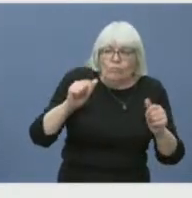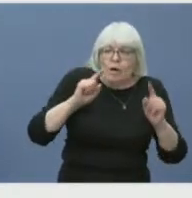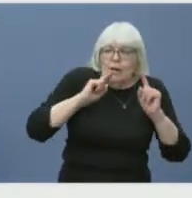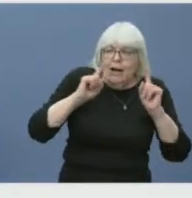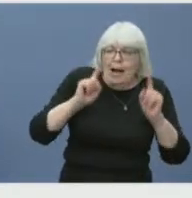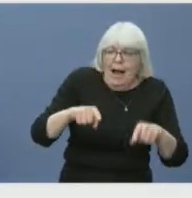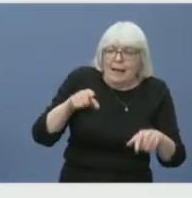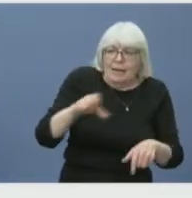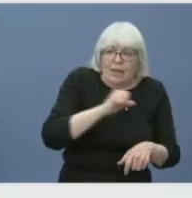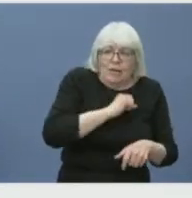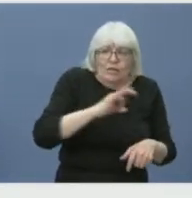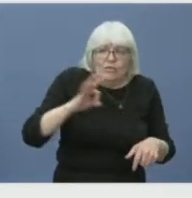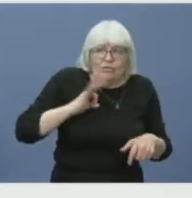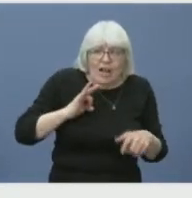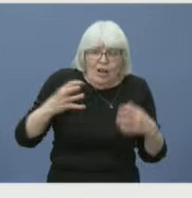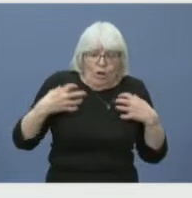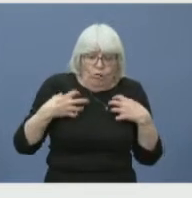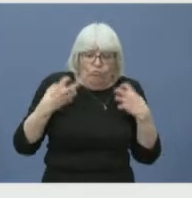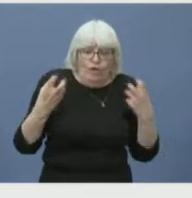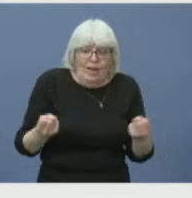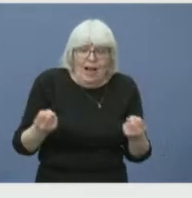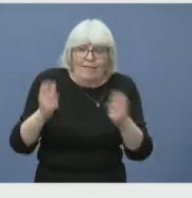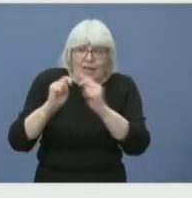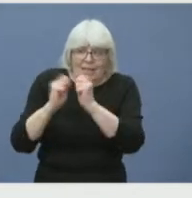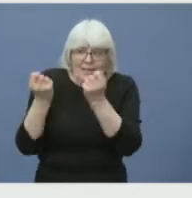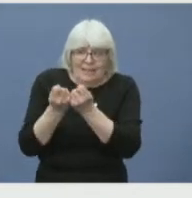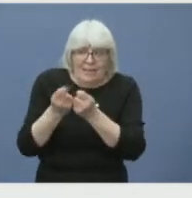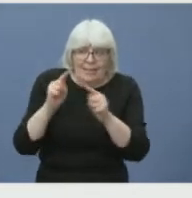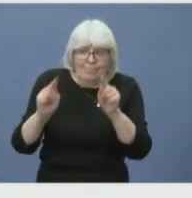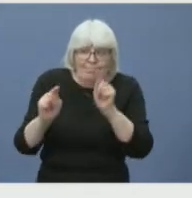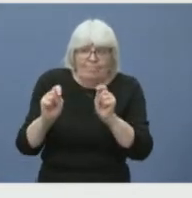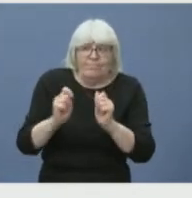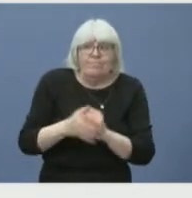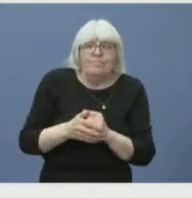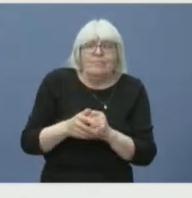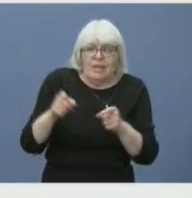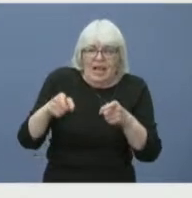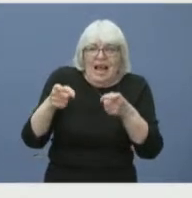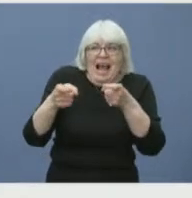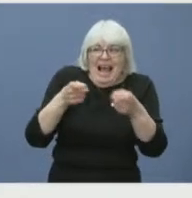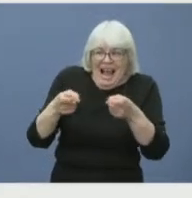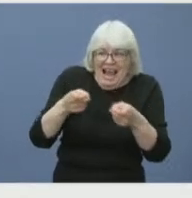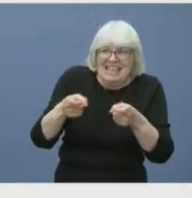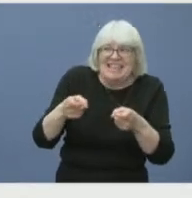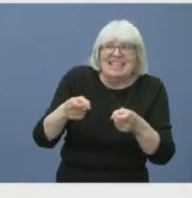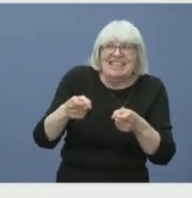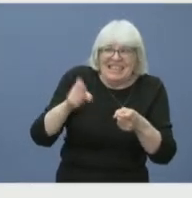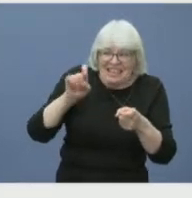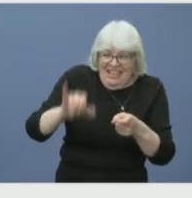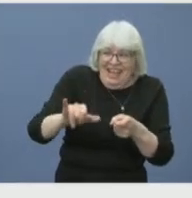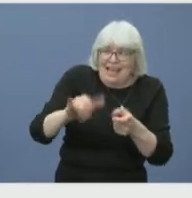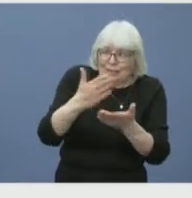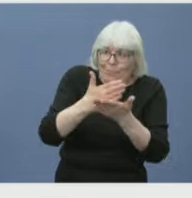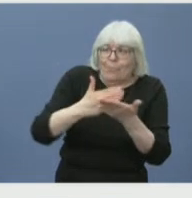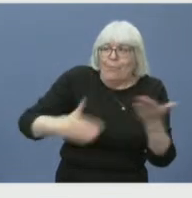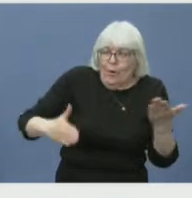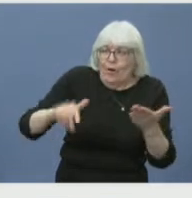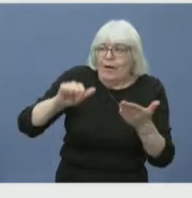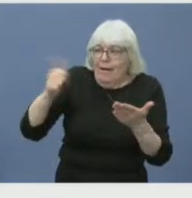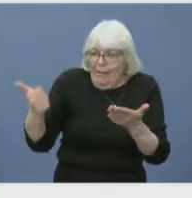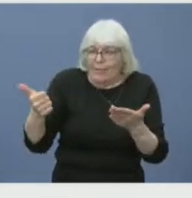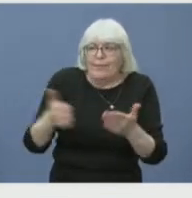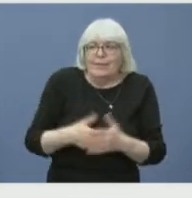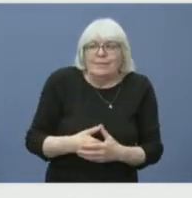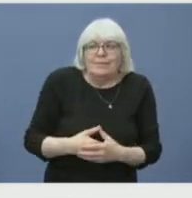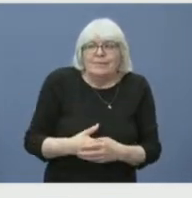are dealing with or handling this next phase. So I'm hoping that all of the